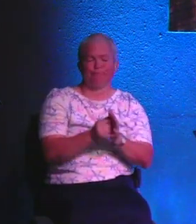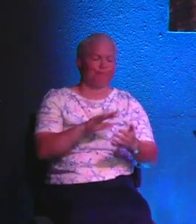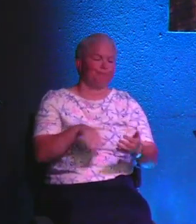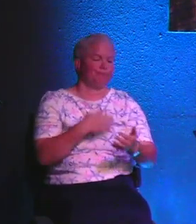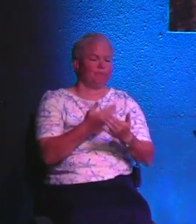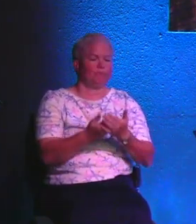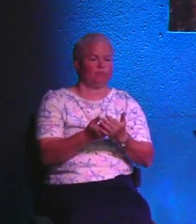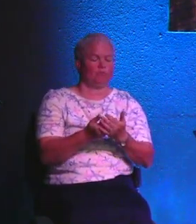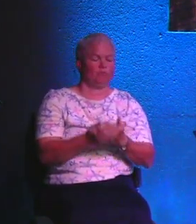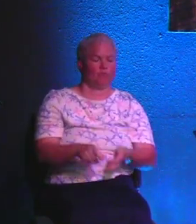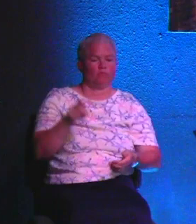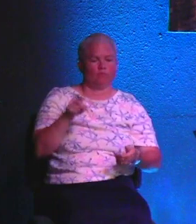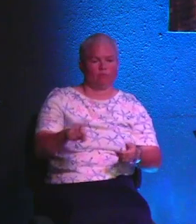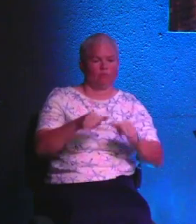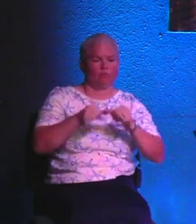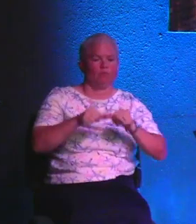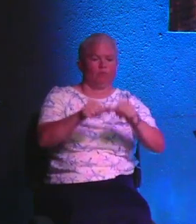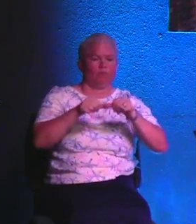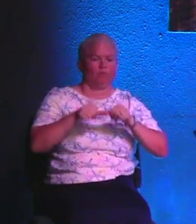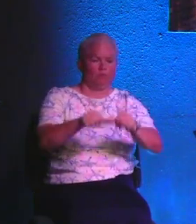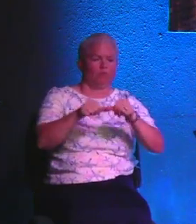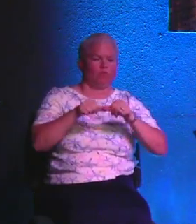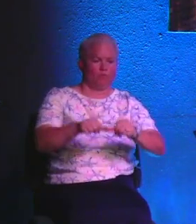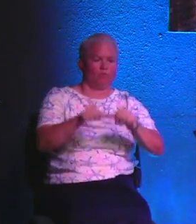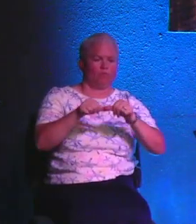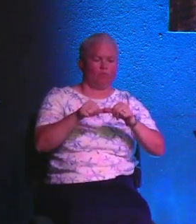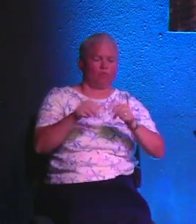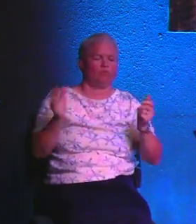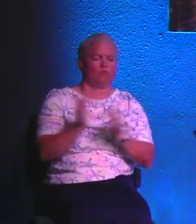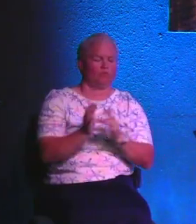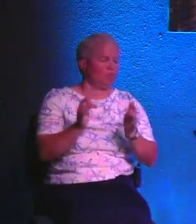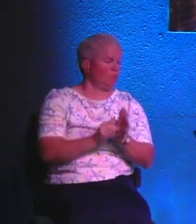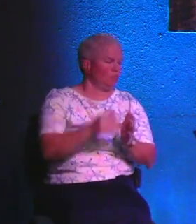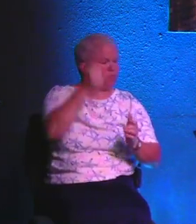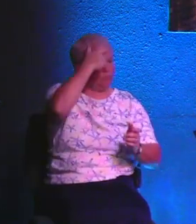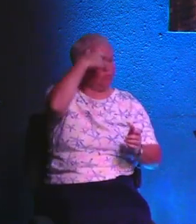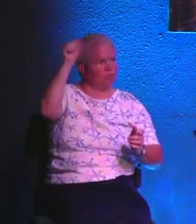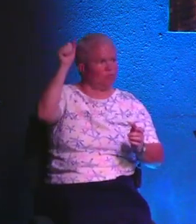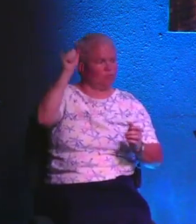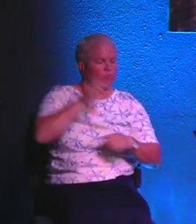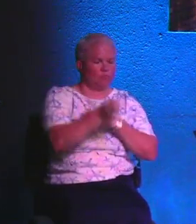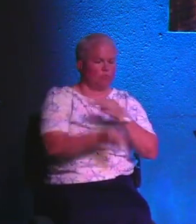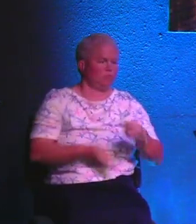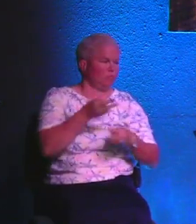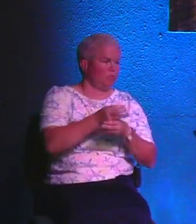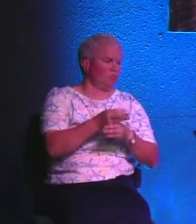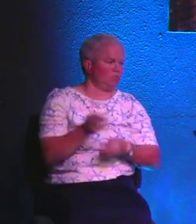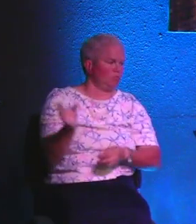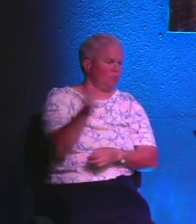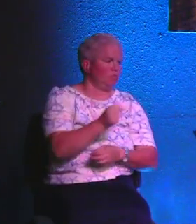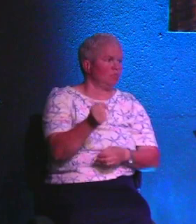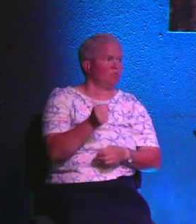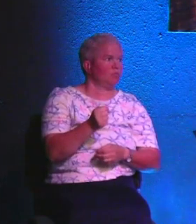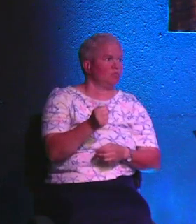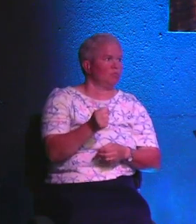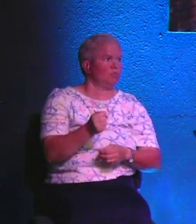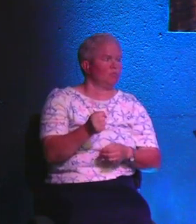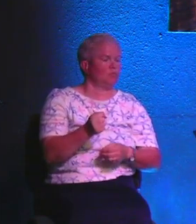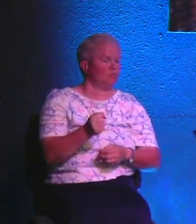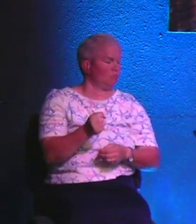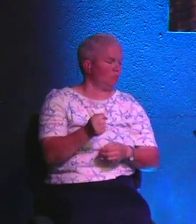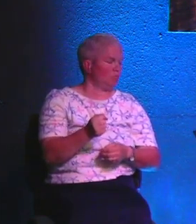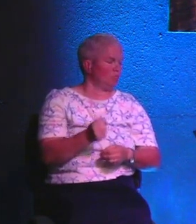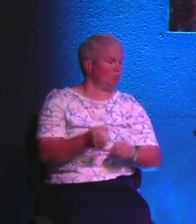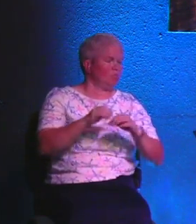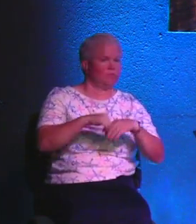all you need to know. No, you need to be constantly renewed in Jesus because this world takes its cool. How many of